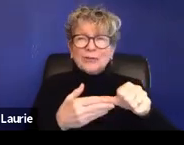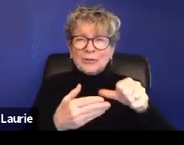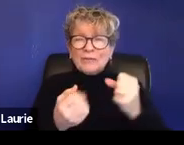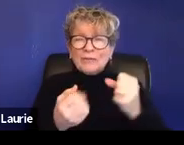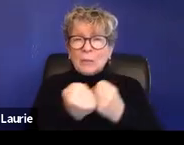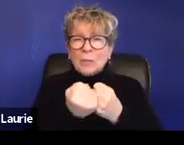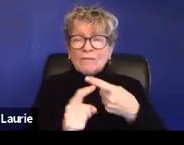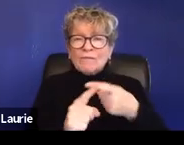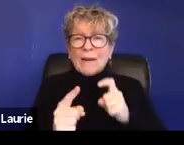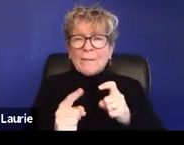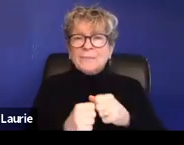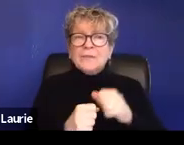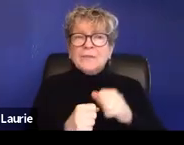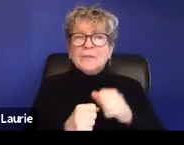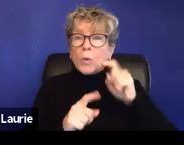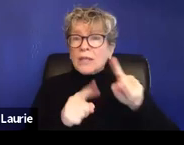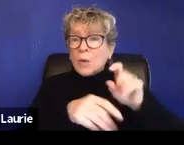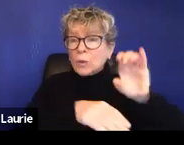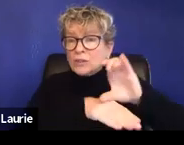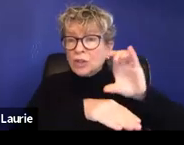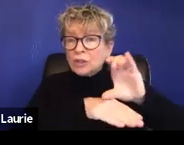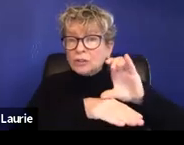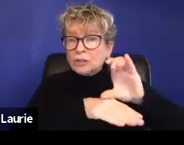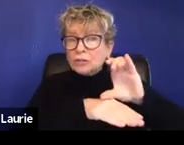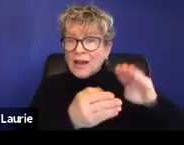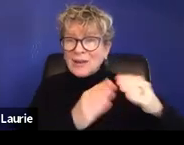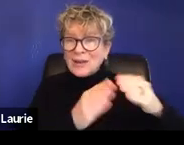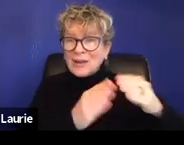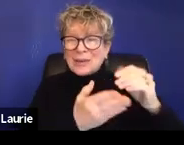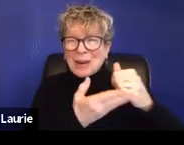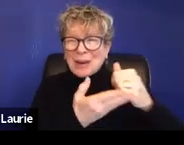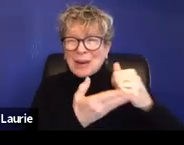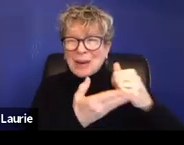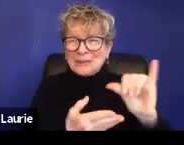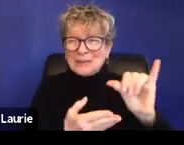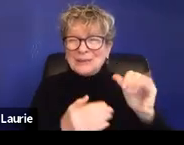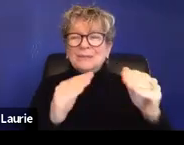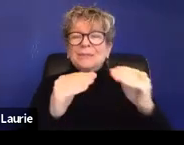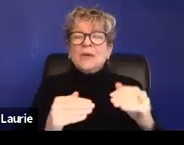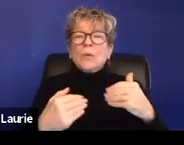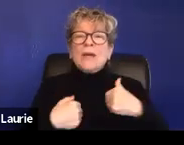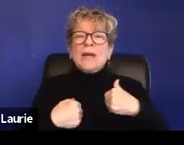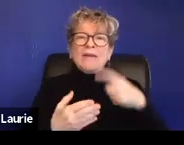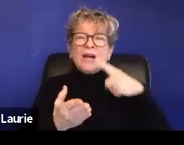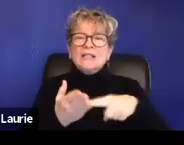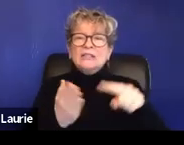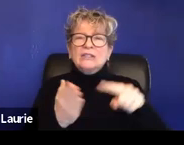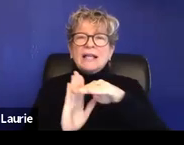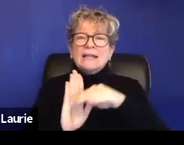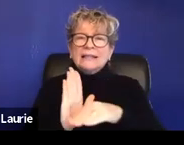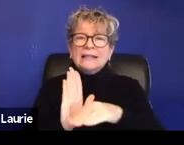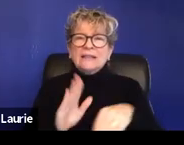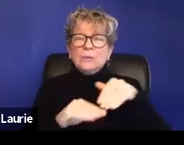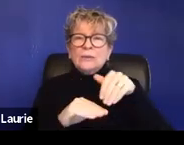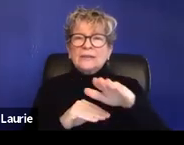people. Um, we have a checklist that I'll also make sure to, um, send Michelle,